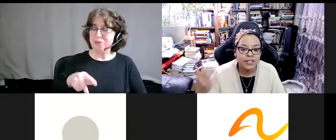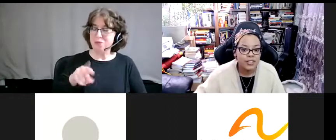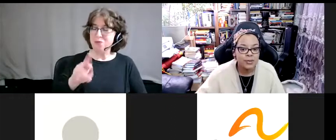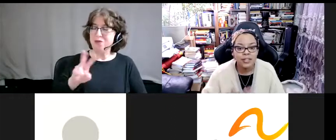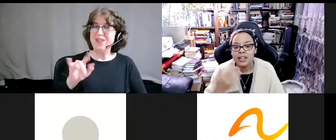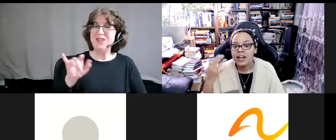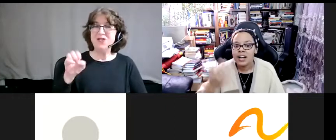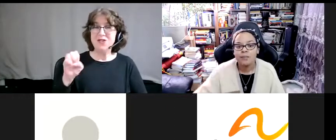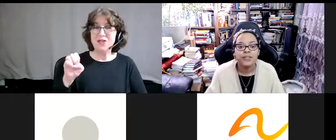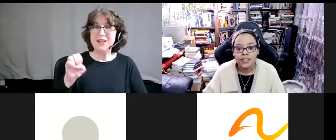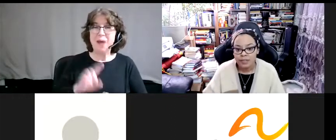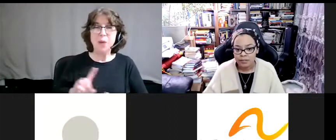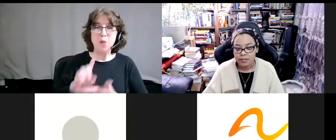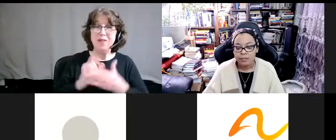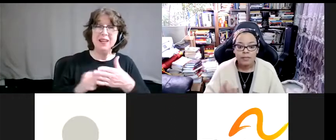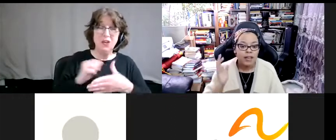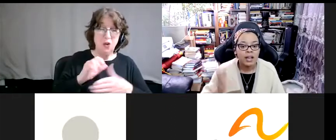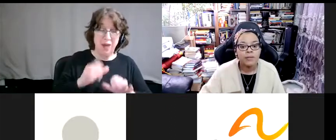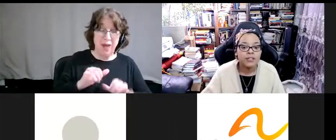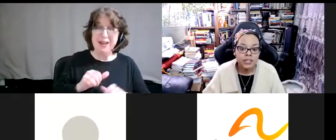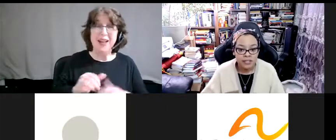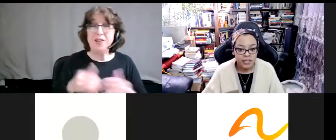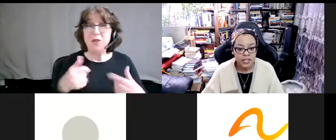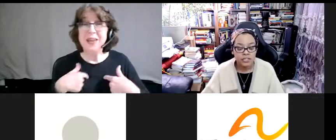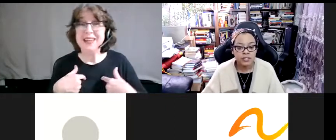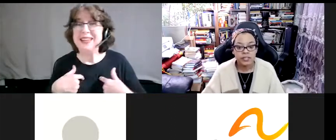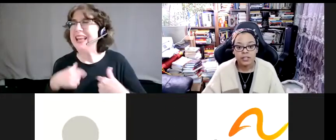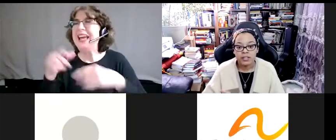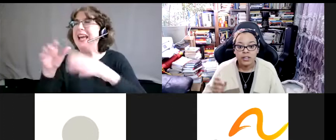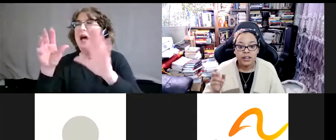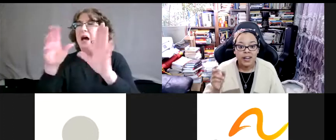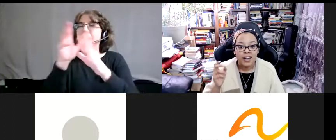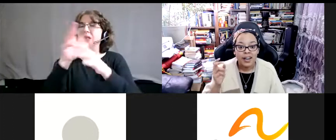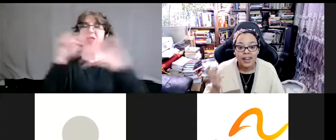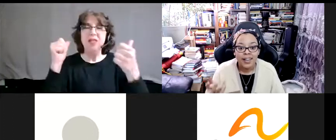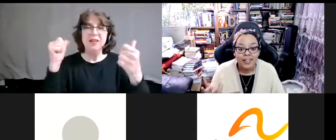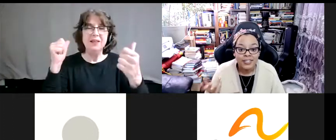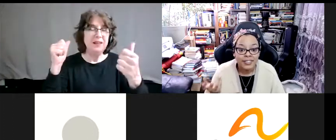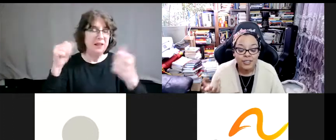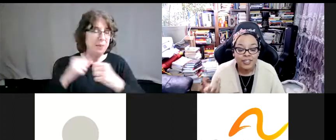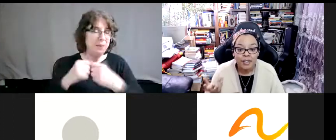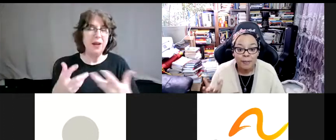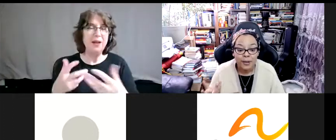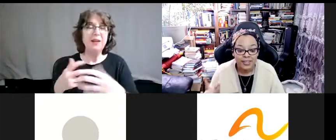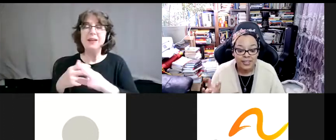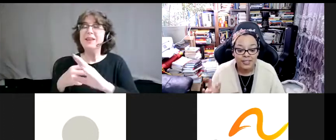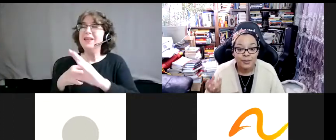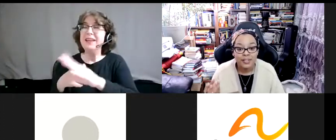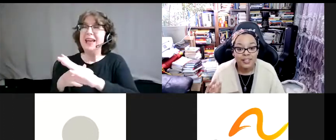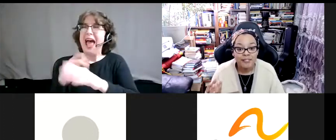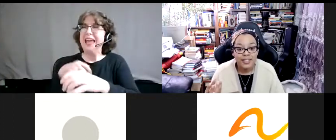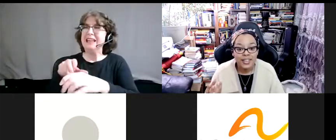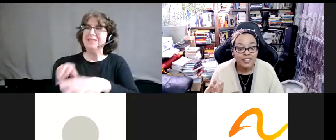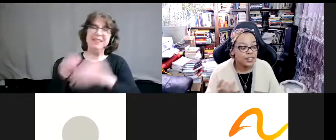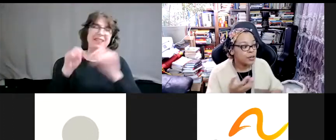if I was to say, you know what, I'm burnt out. I'm going to go take a vacation. I have to still think about this